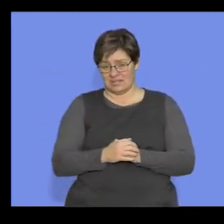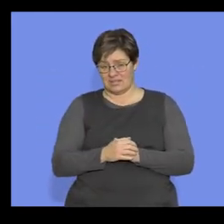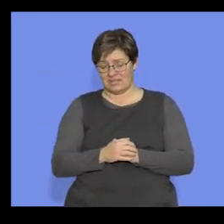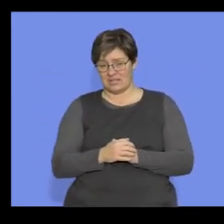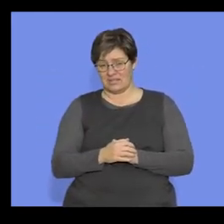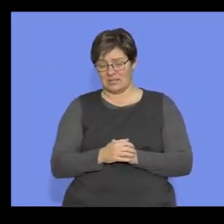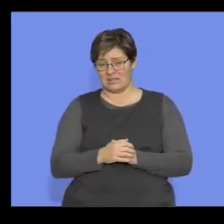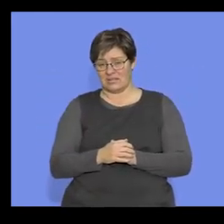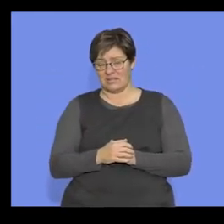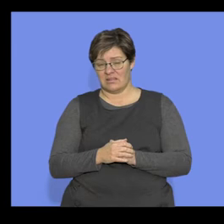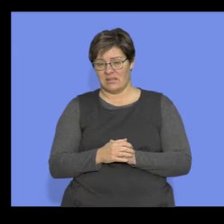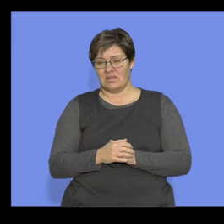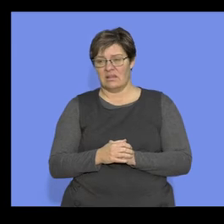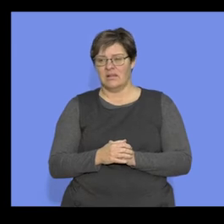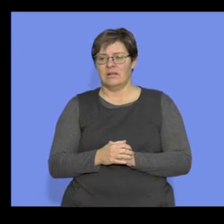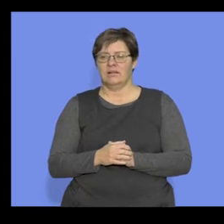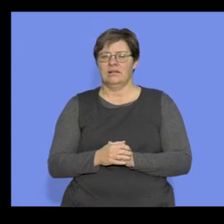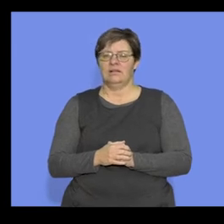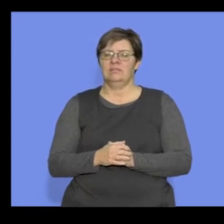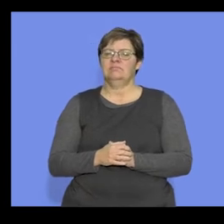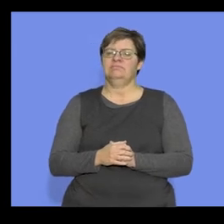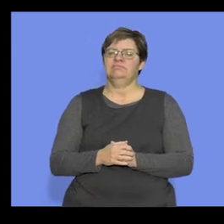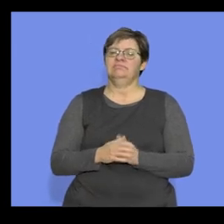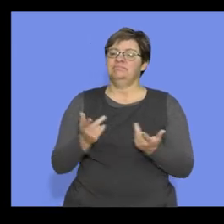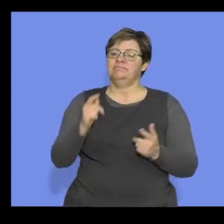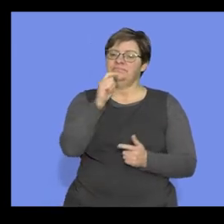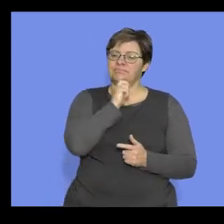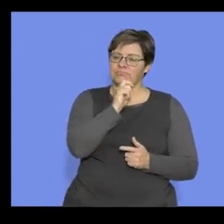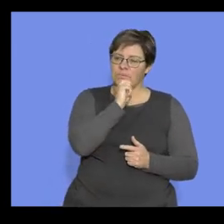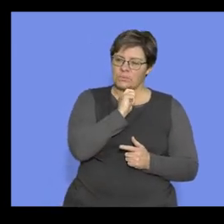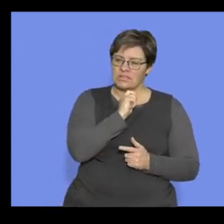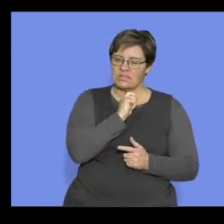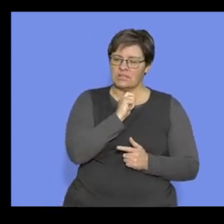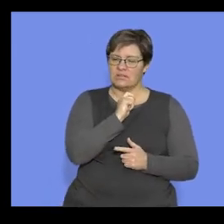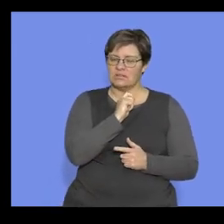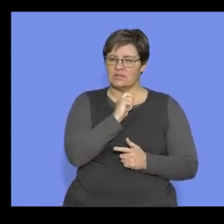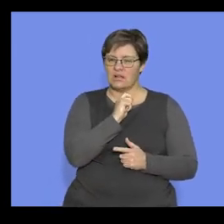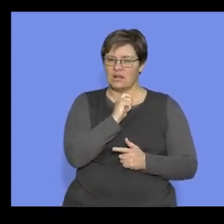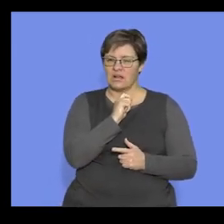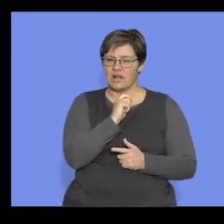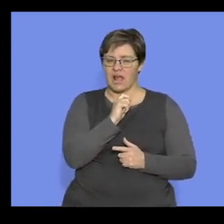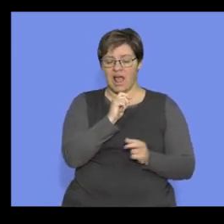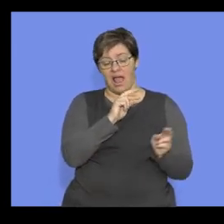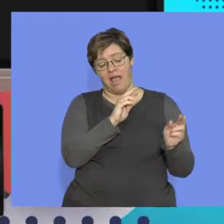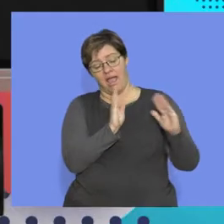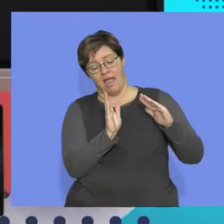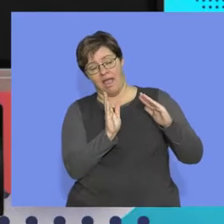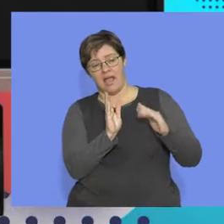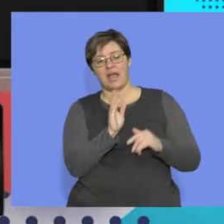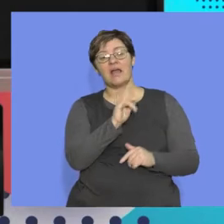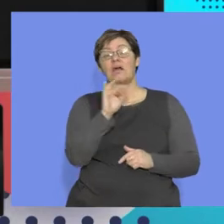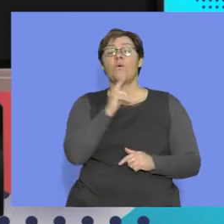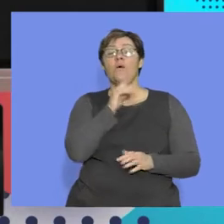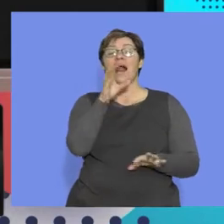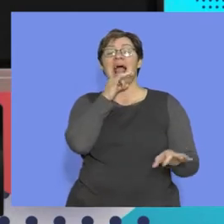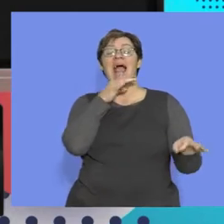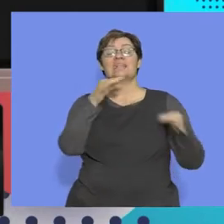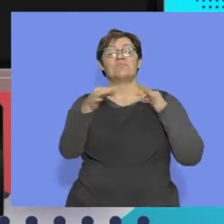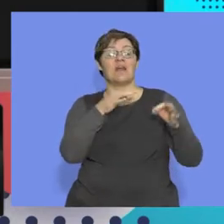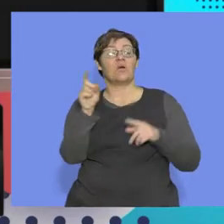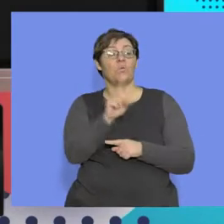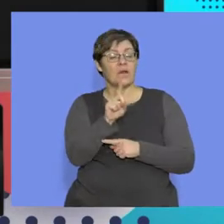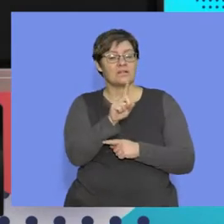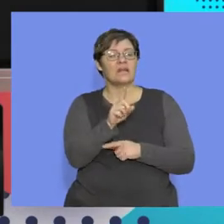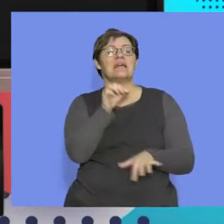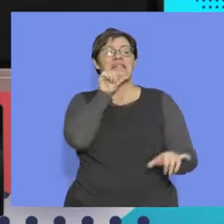lot of words. And remember, whenever we use, all right, a word in italics, we're always explaining it's about